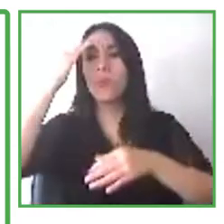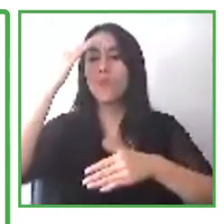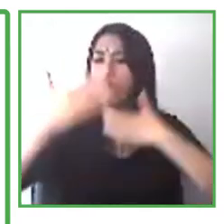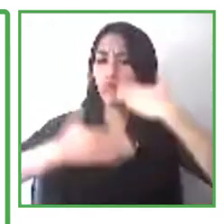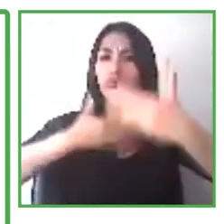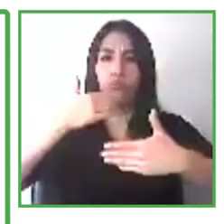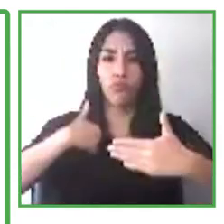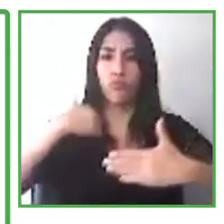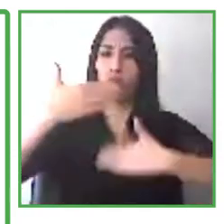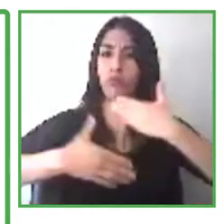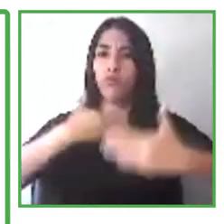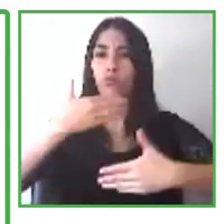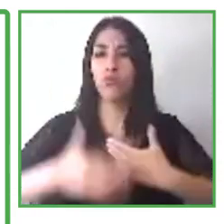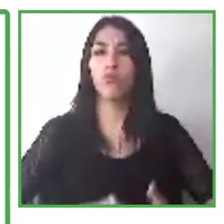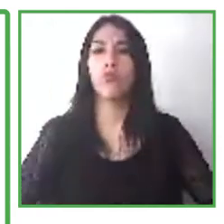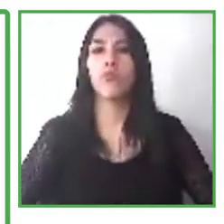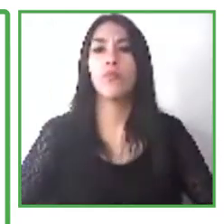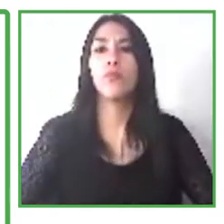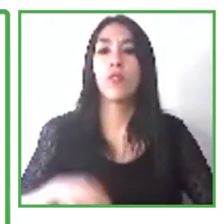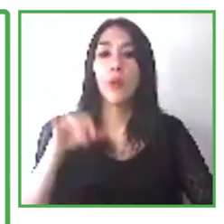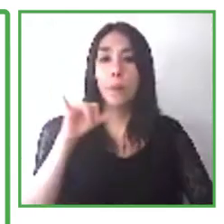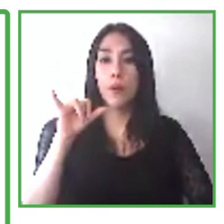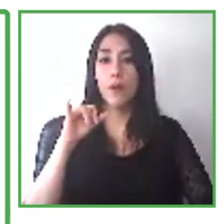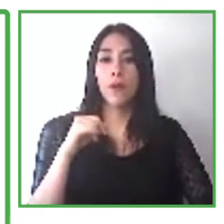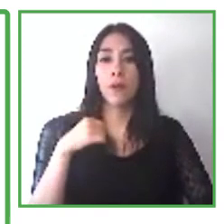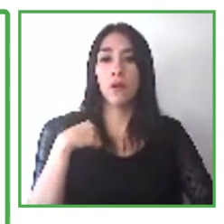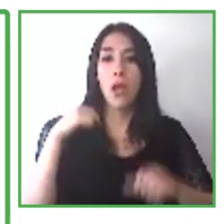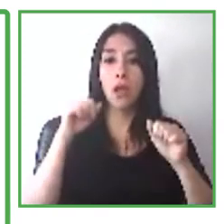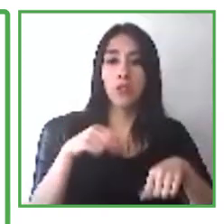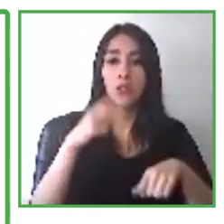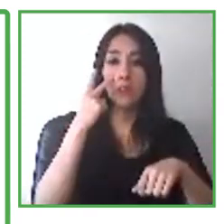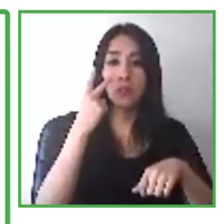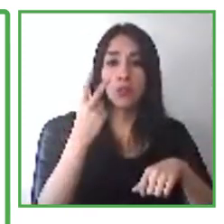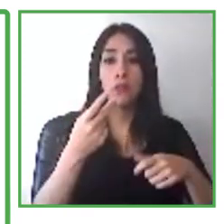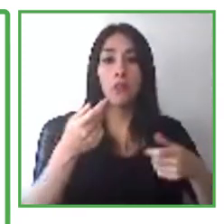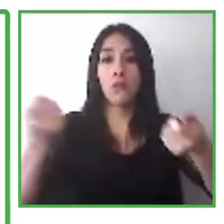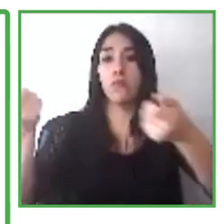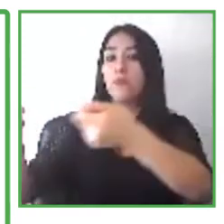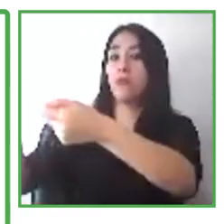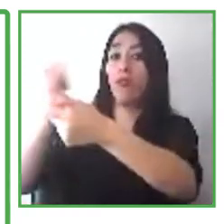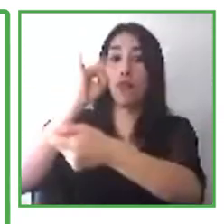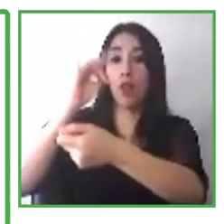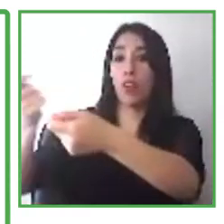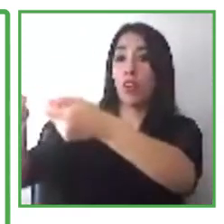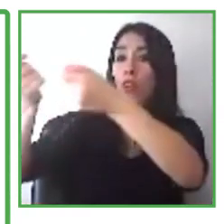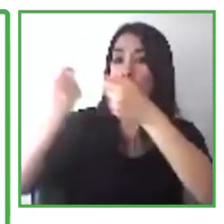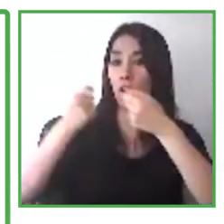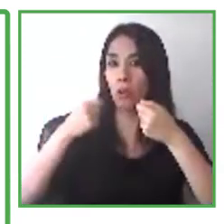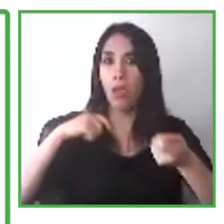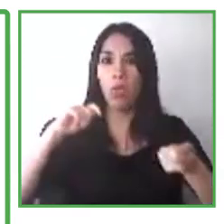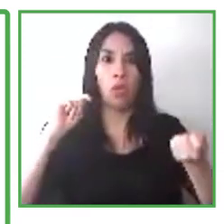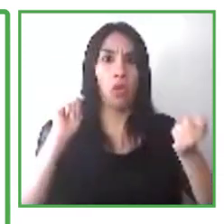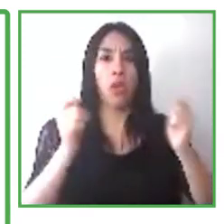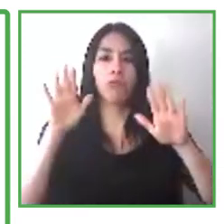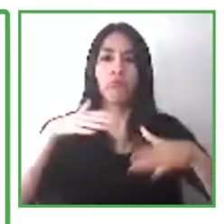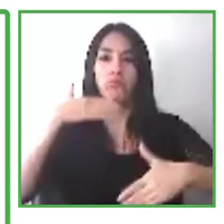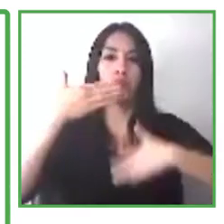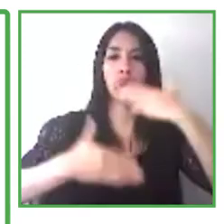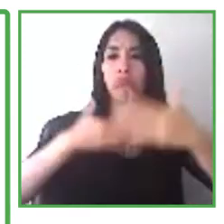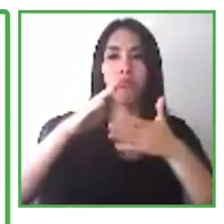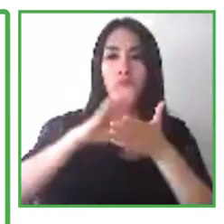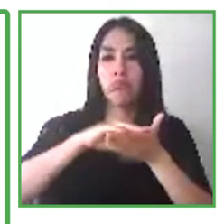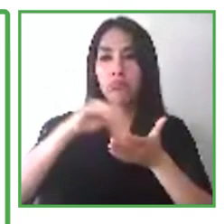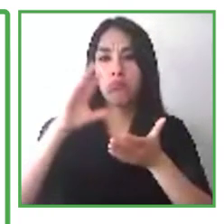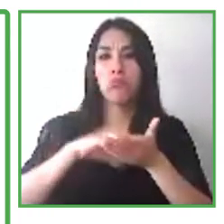reasonable accommodations, of course, of of course, appropriated training, one of our focus in the